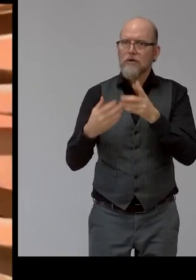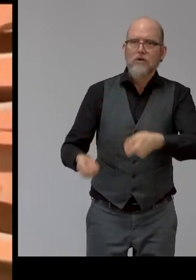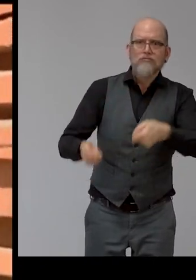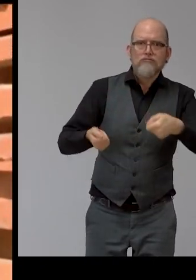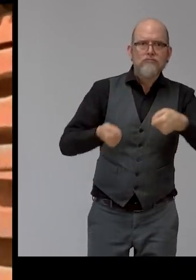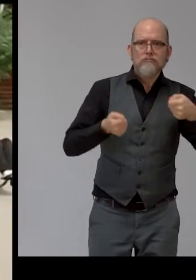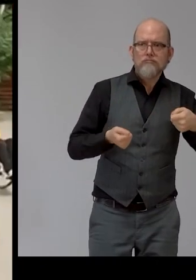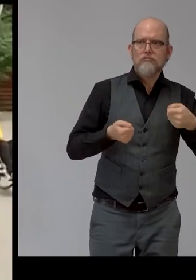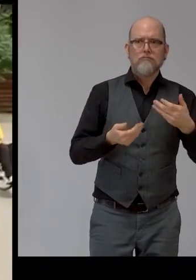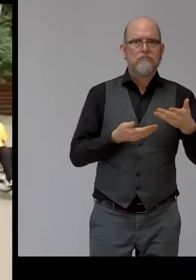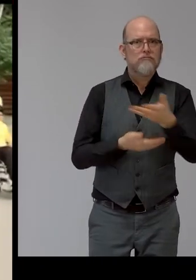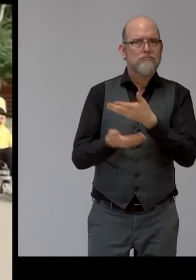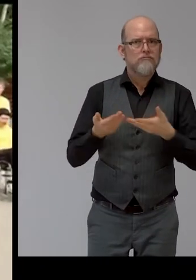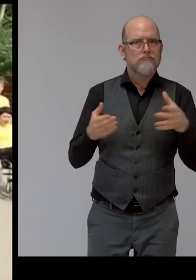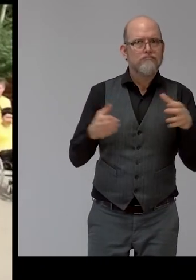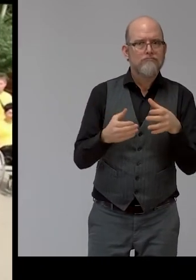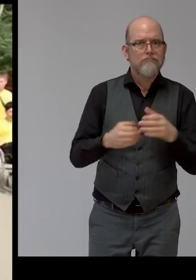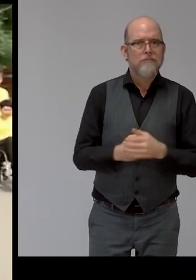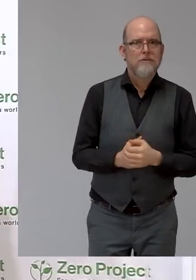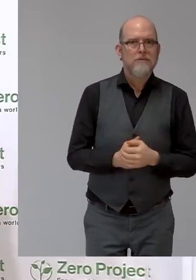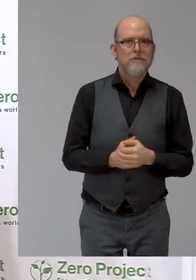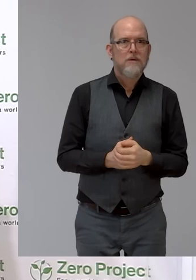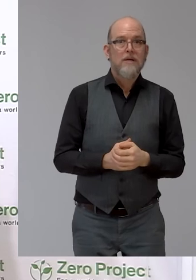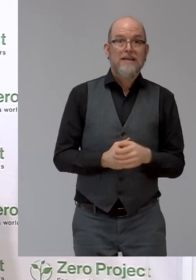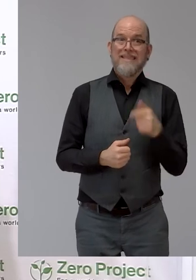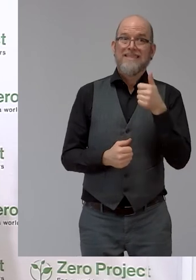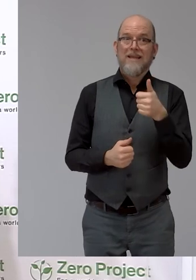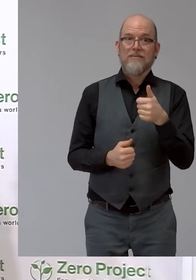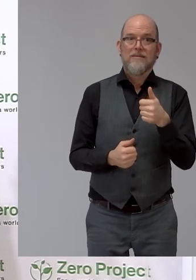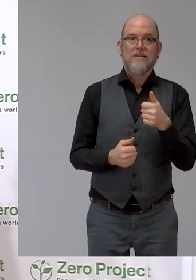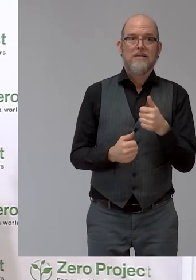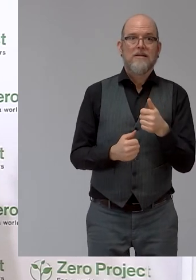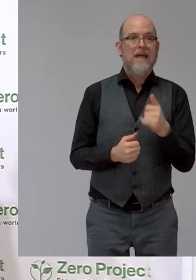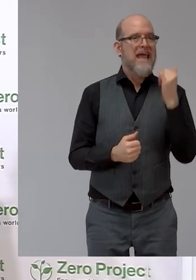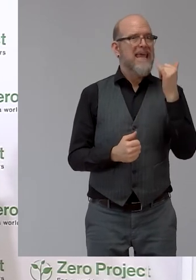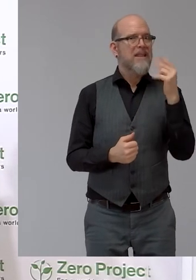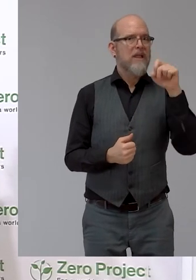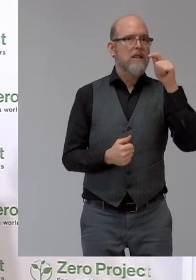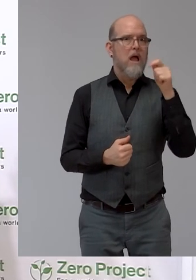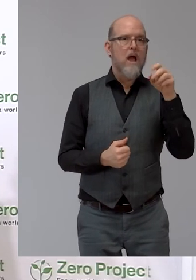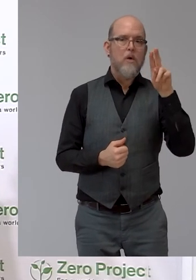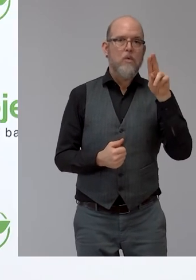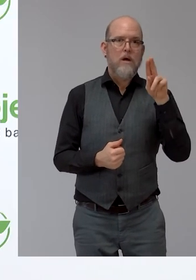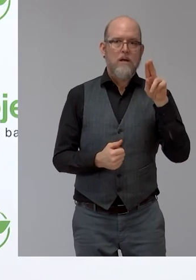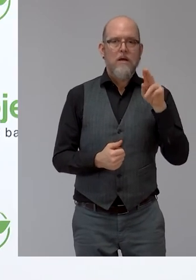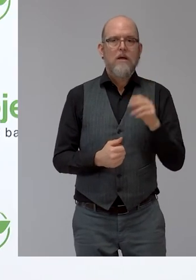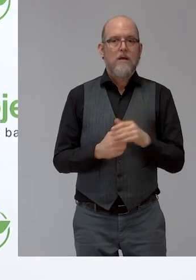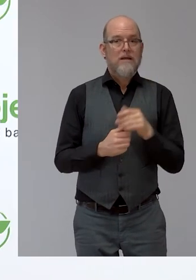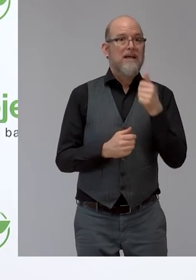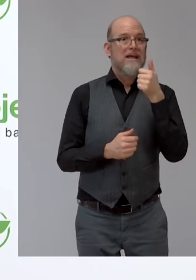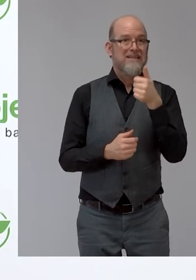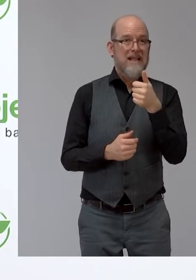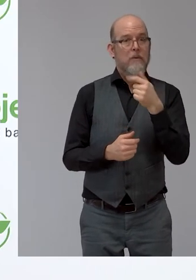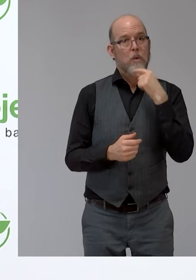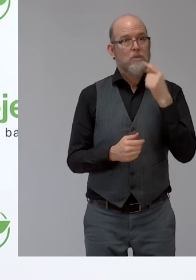Thank you, Fritz. This was Inwato from Russia. The person interviewed was Andrei Burakov, who is also,